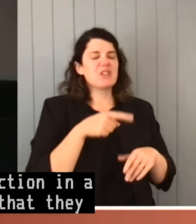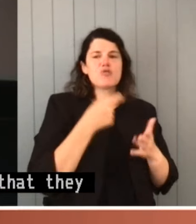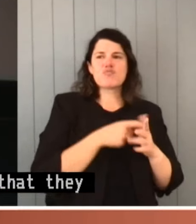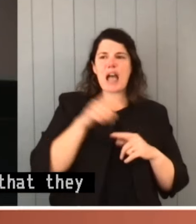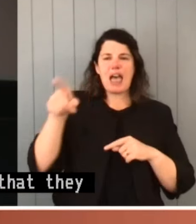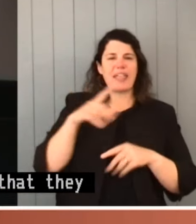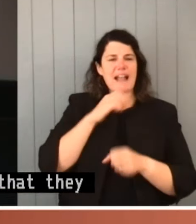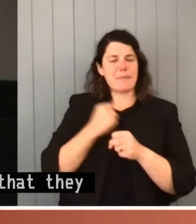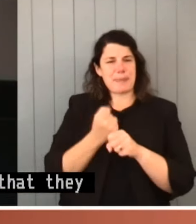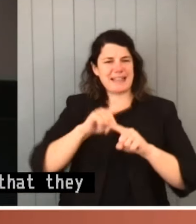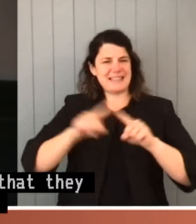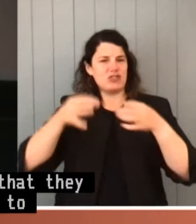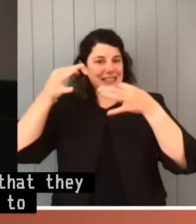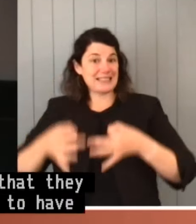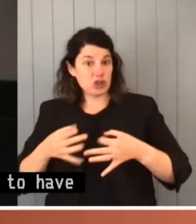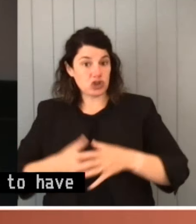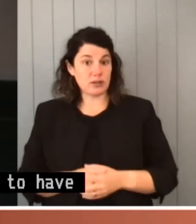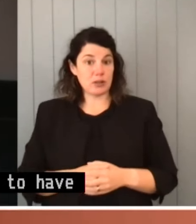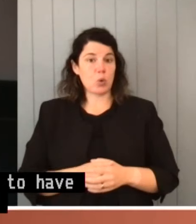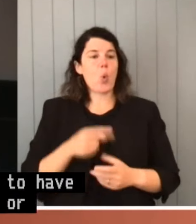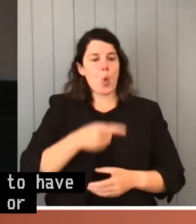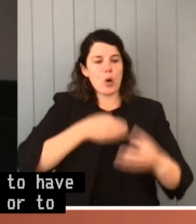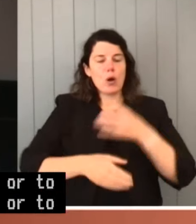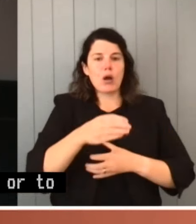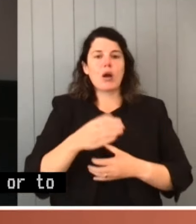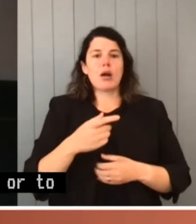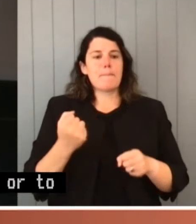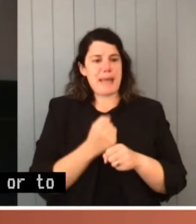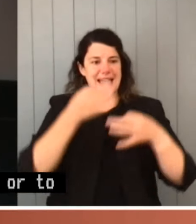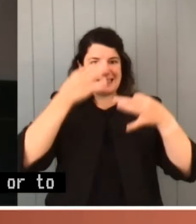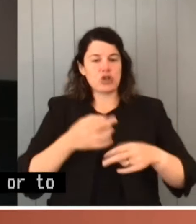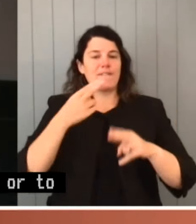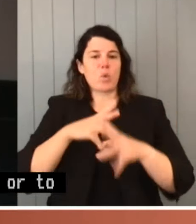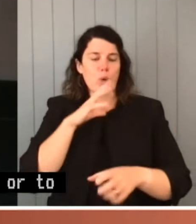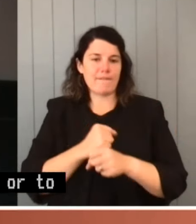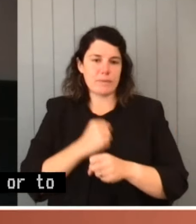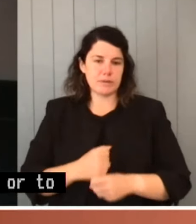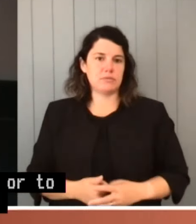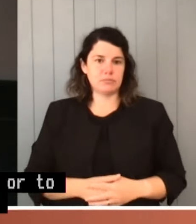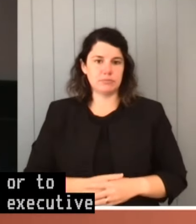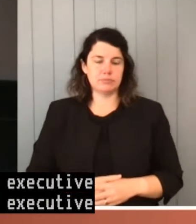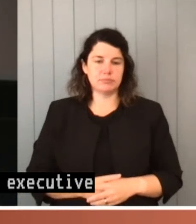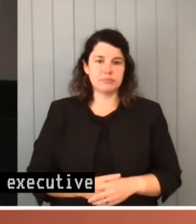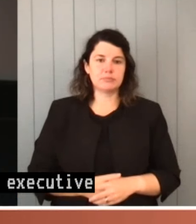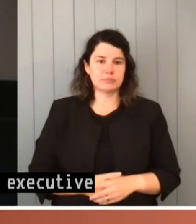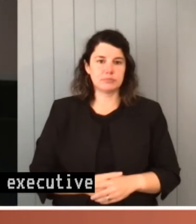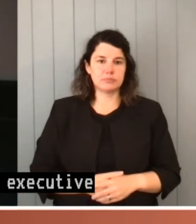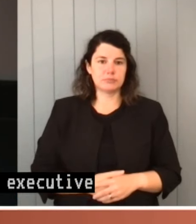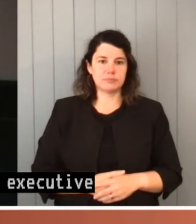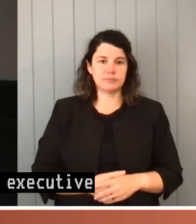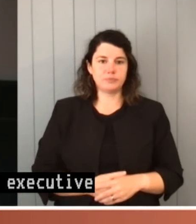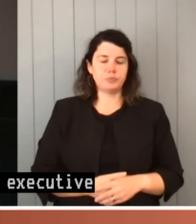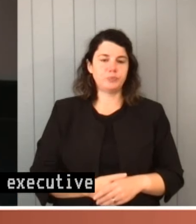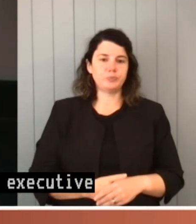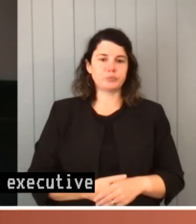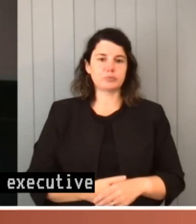or to step into the shoes of the executive and make such a decision. And in an